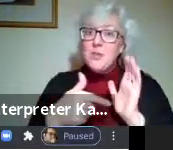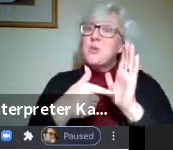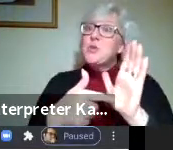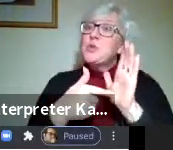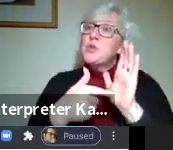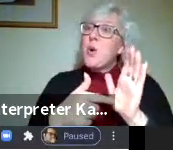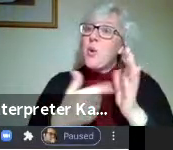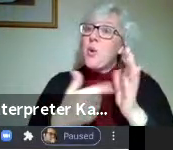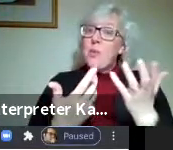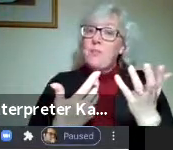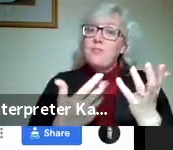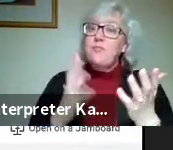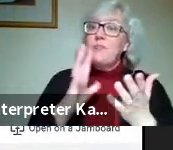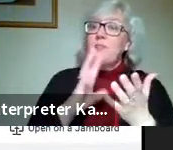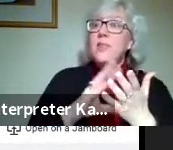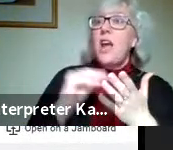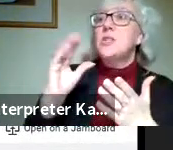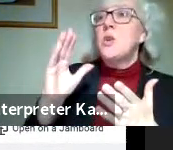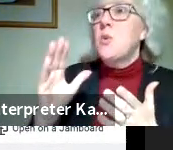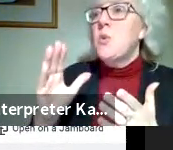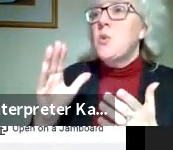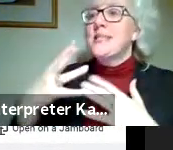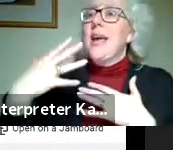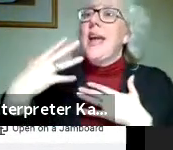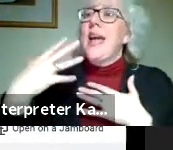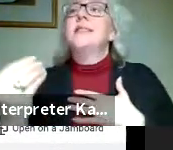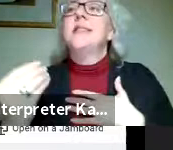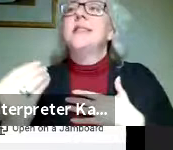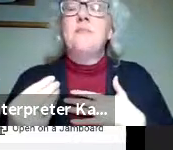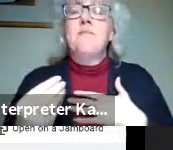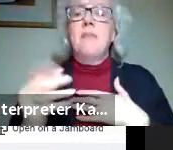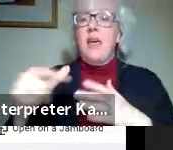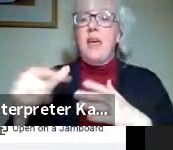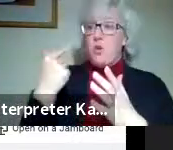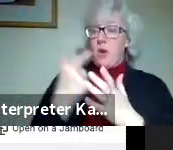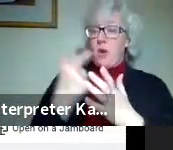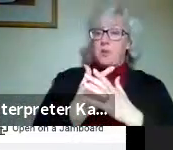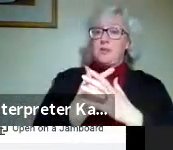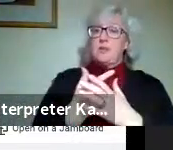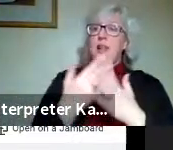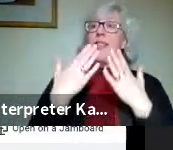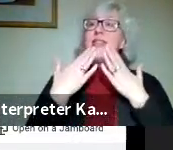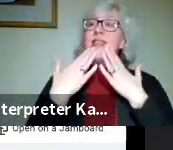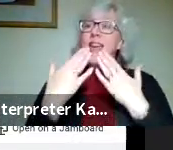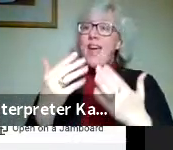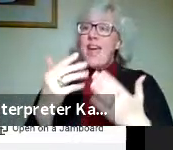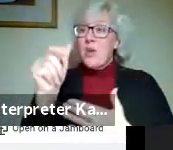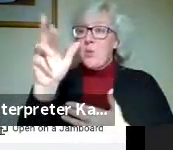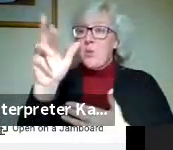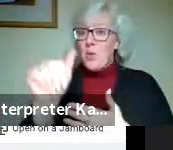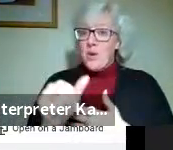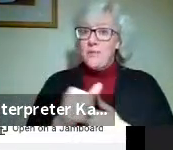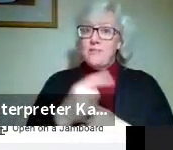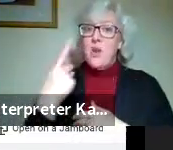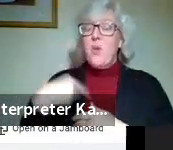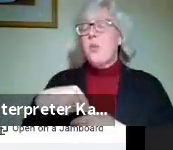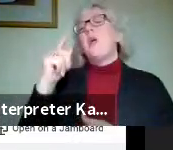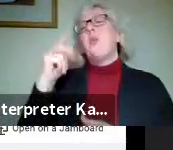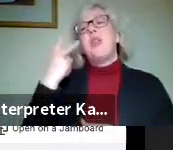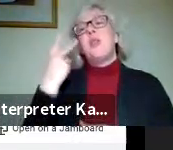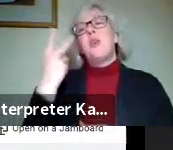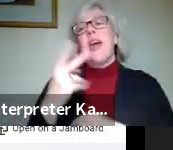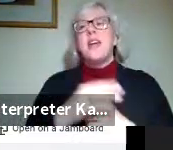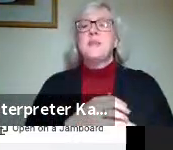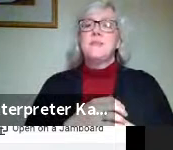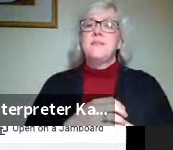our student exit strategy students and graduates. Thank you, Laura. Yeah, we are going to take a look